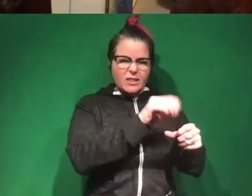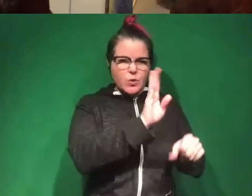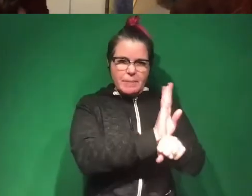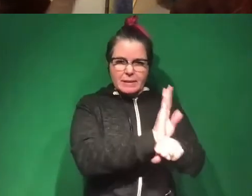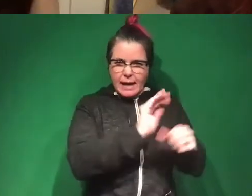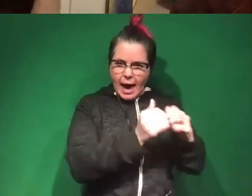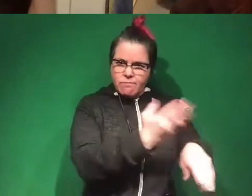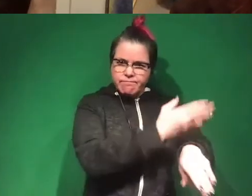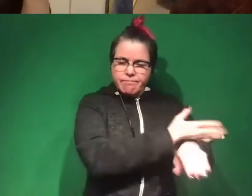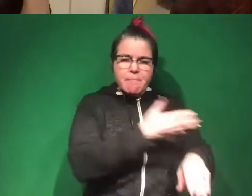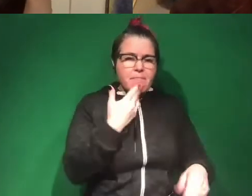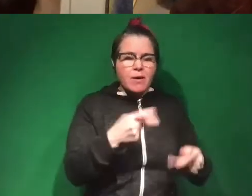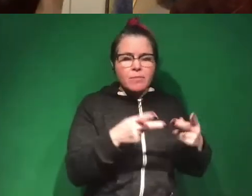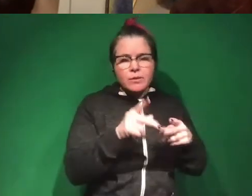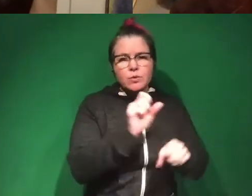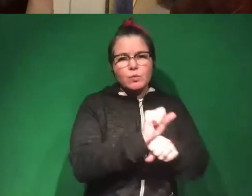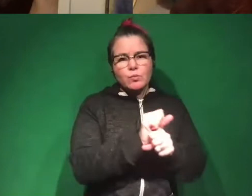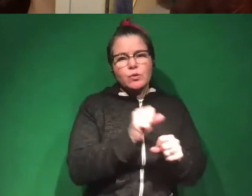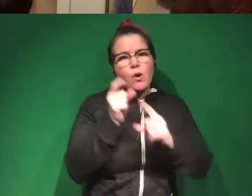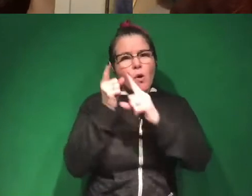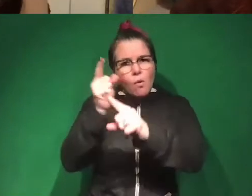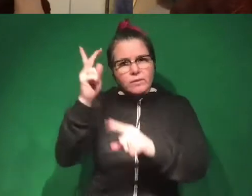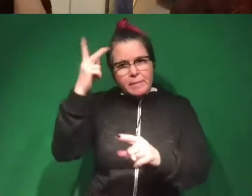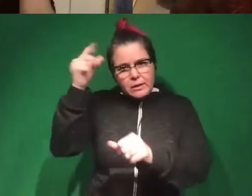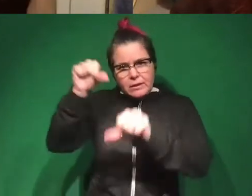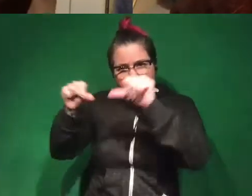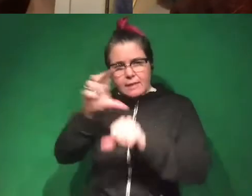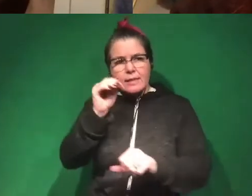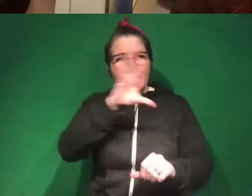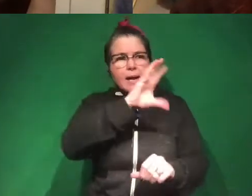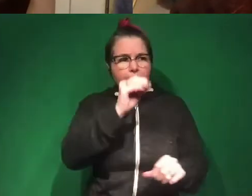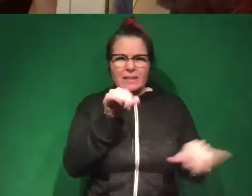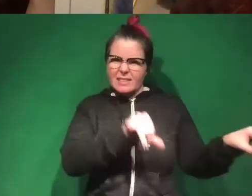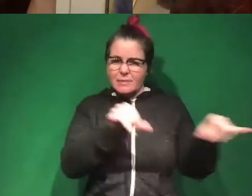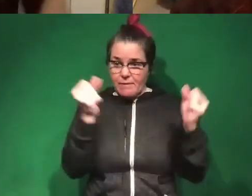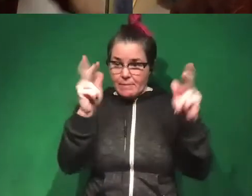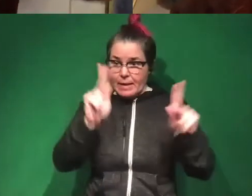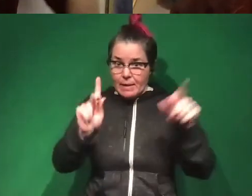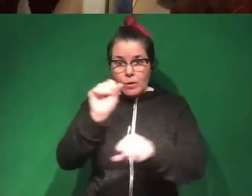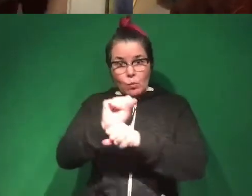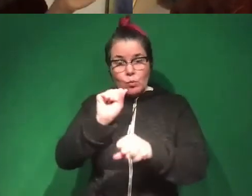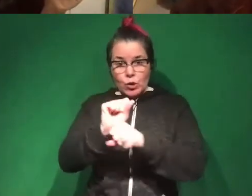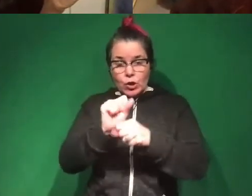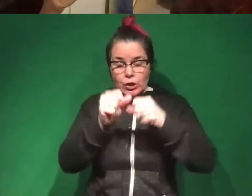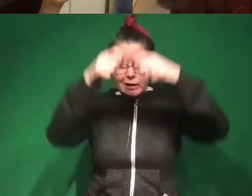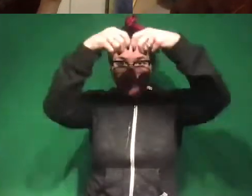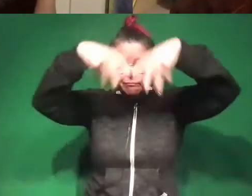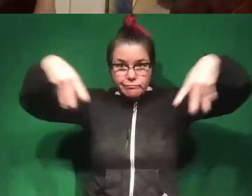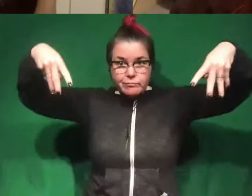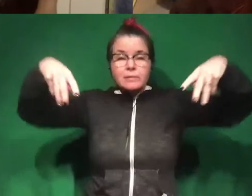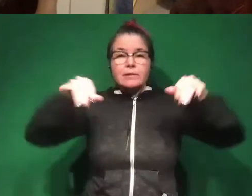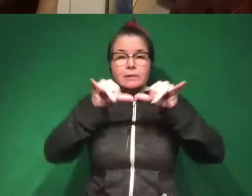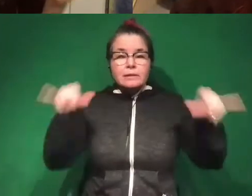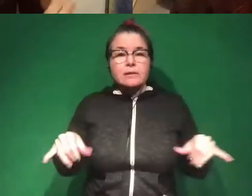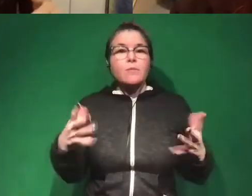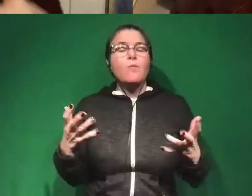to work? Because the goals of political science and companies are similar, which is we have a bunch of people working in a hierarchical system, and